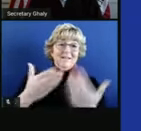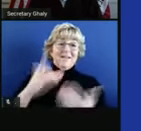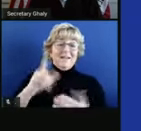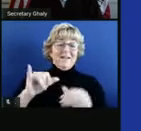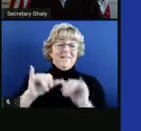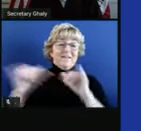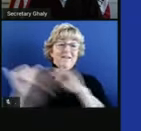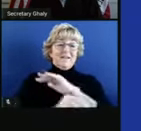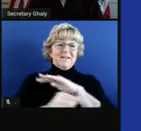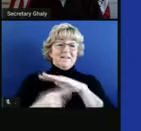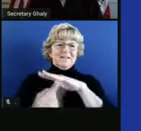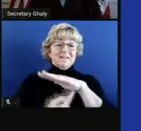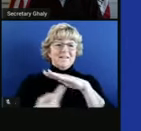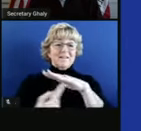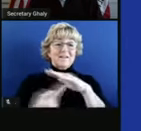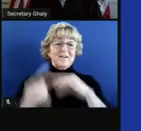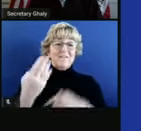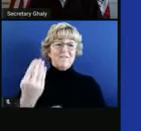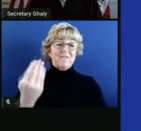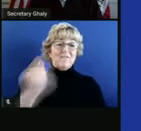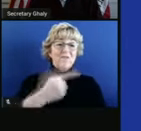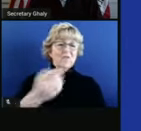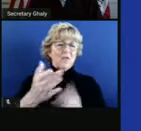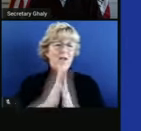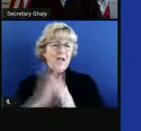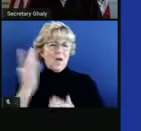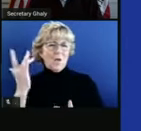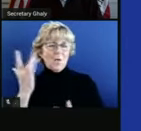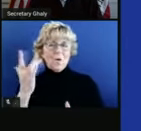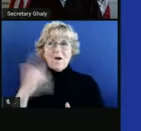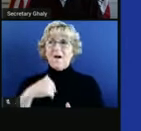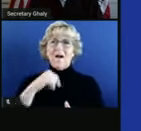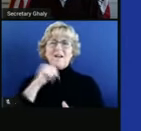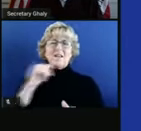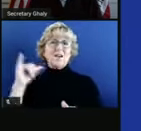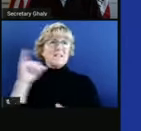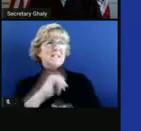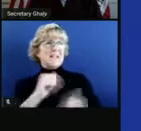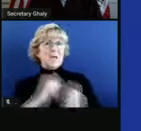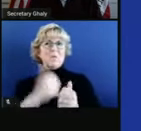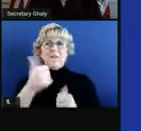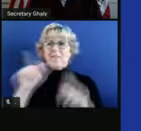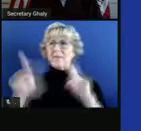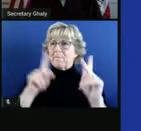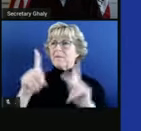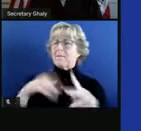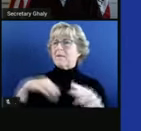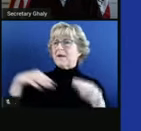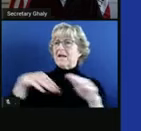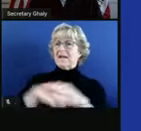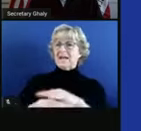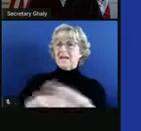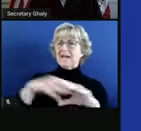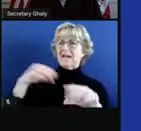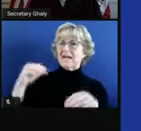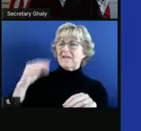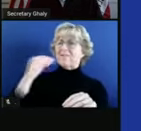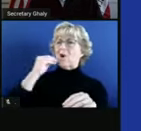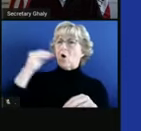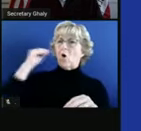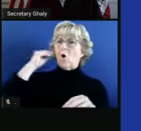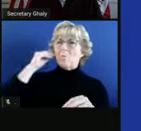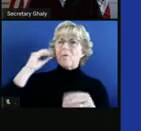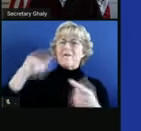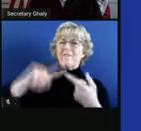-quarantine for 14 days. You may ask why. I didn't spend any time with anyone else. I was in and out of a home of